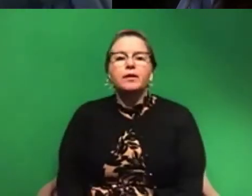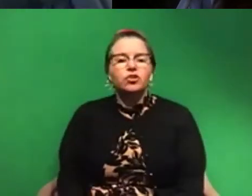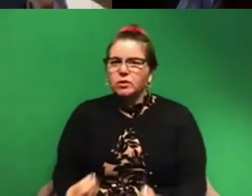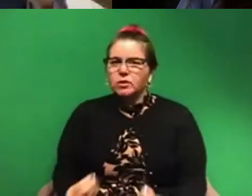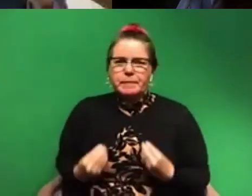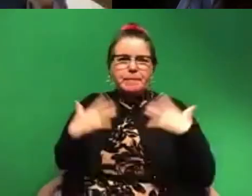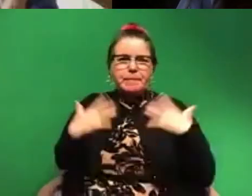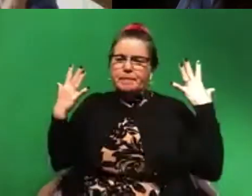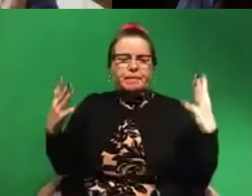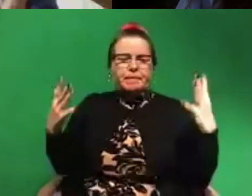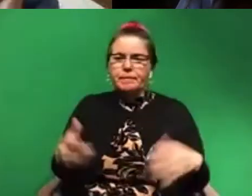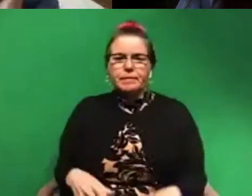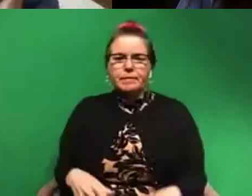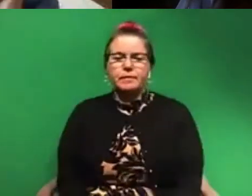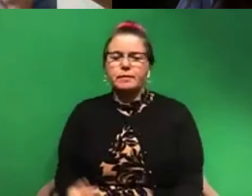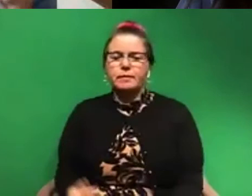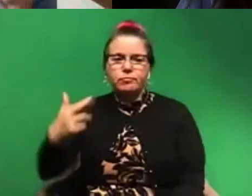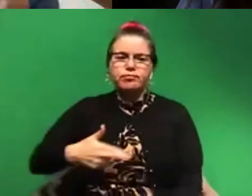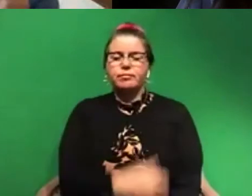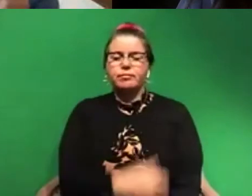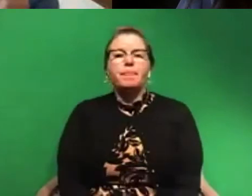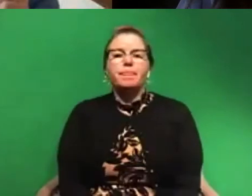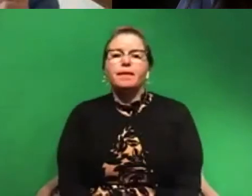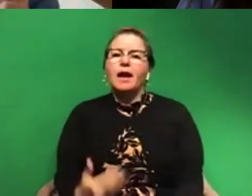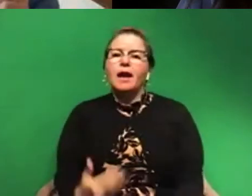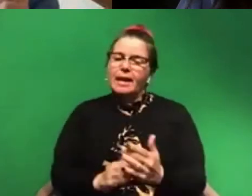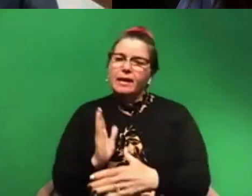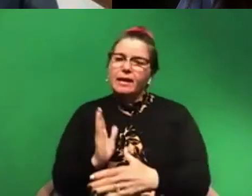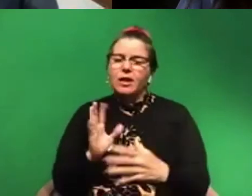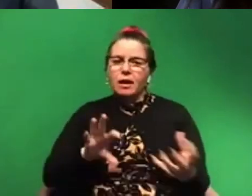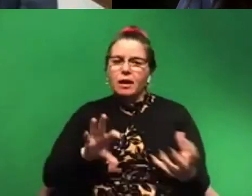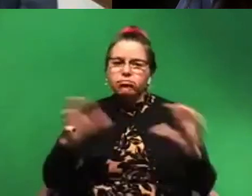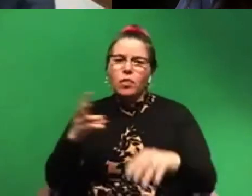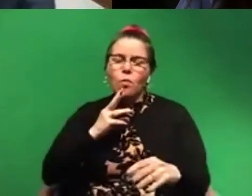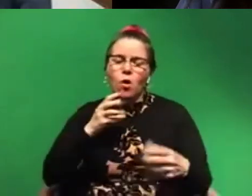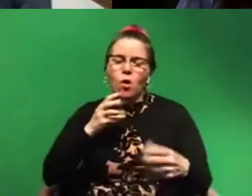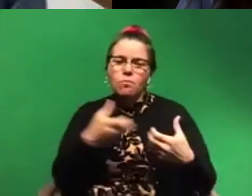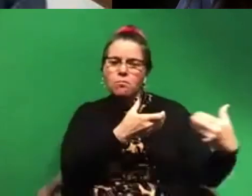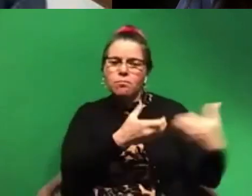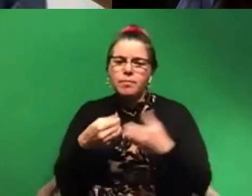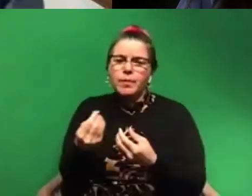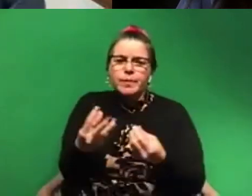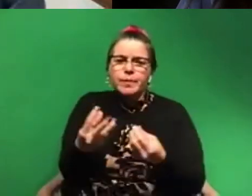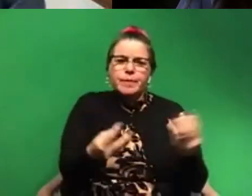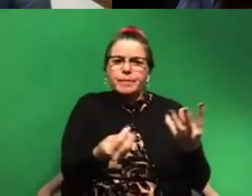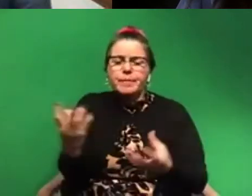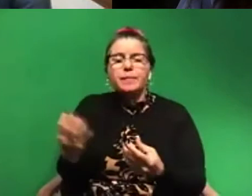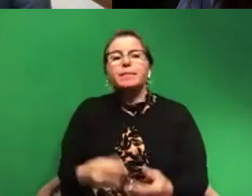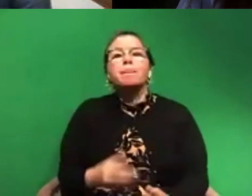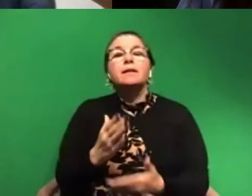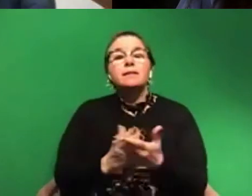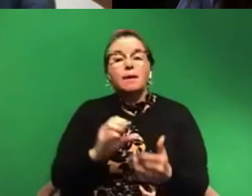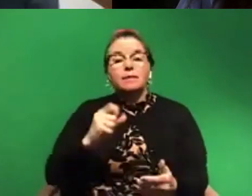Um, again, because they're disturbing water, causing these cells to fire off. Um, those, some, some of the species that are bioluminescent, um,